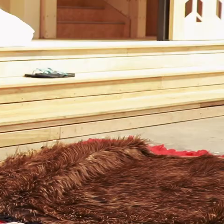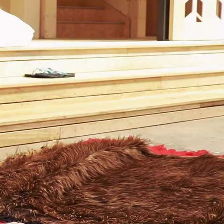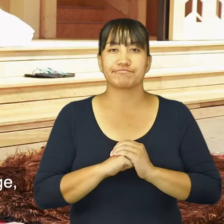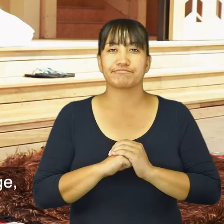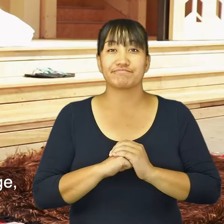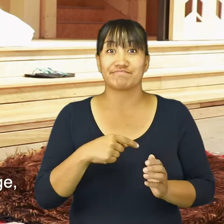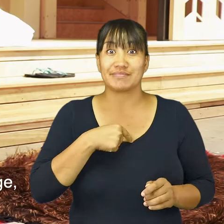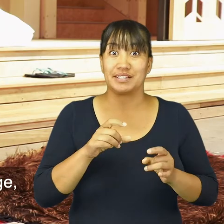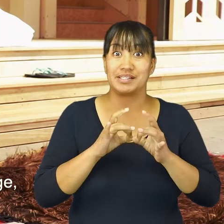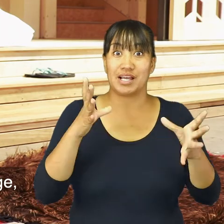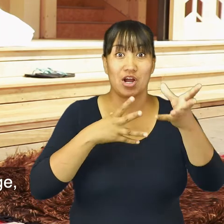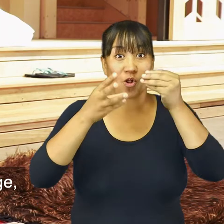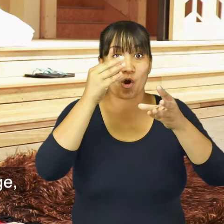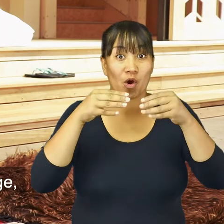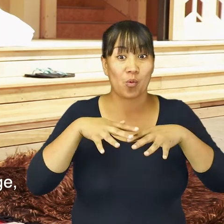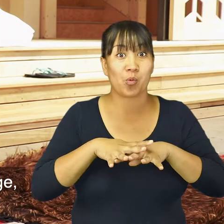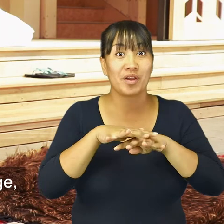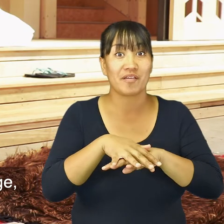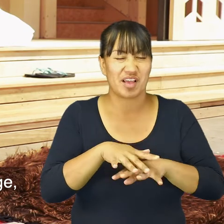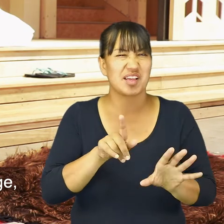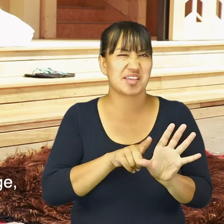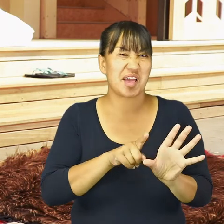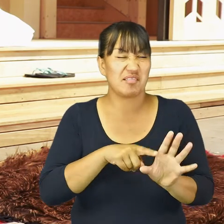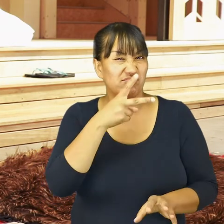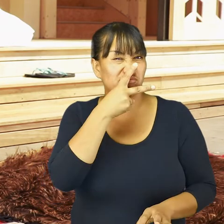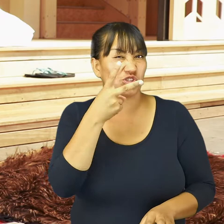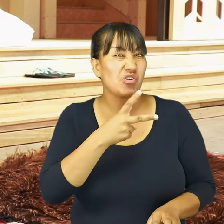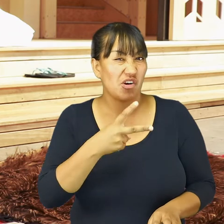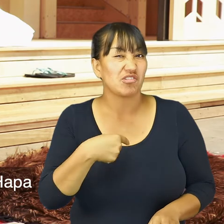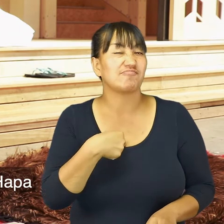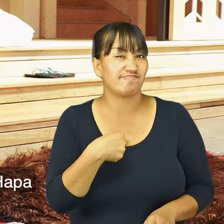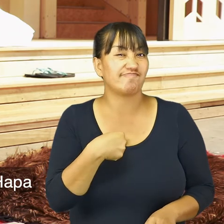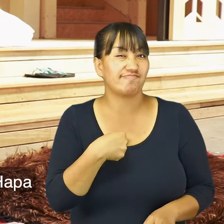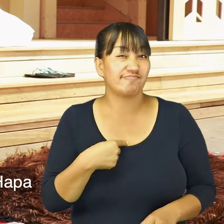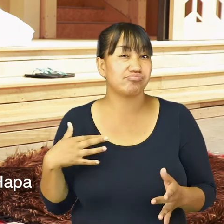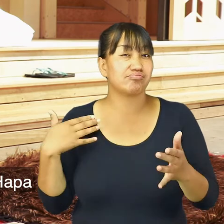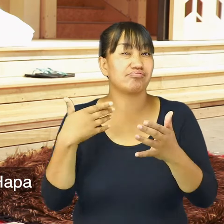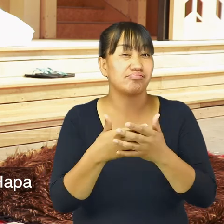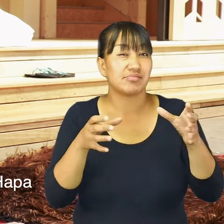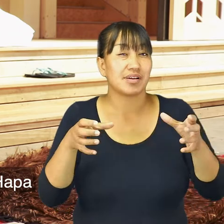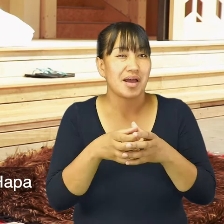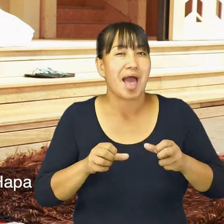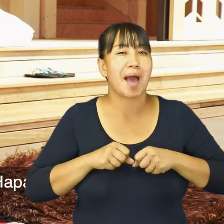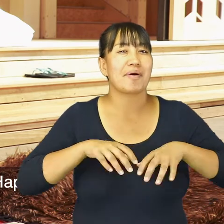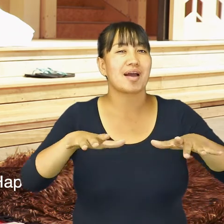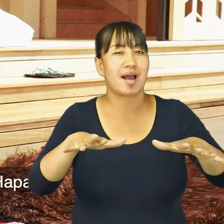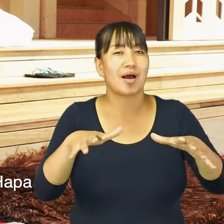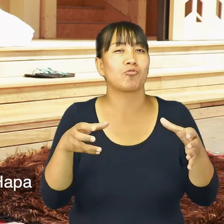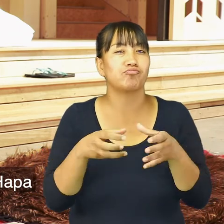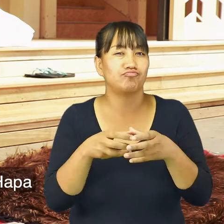To weave at an early age, 12 years old, we were all part of a kapahaka team.